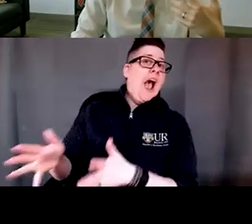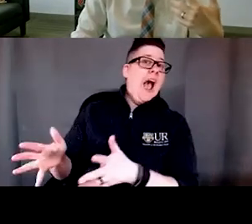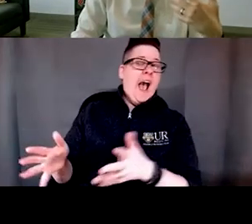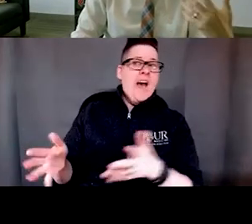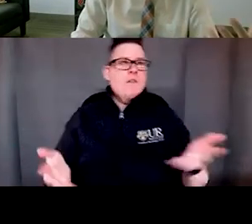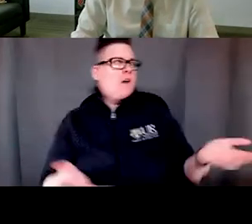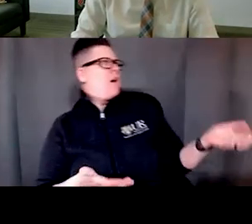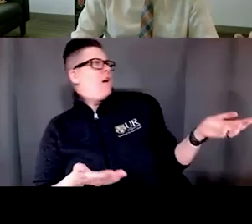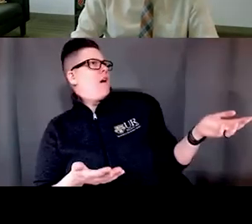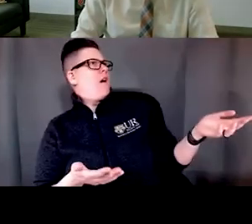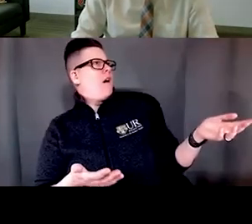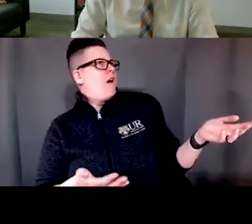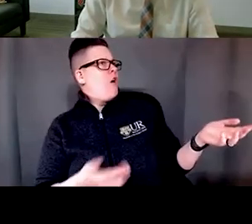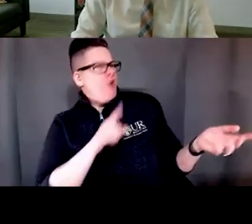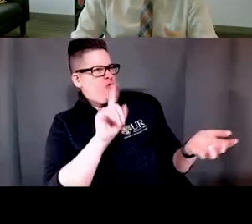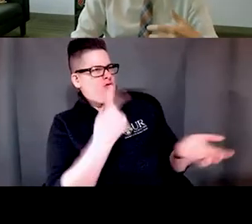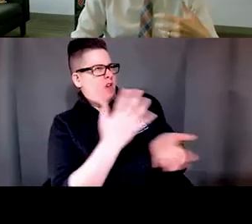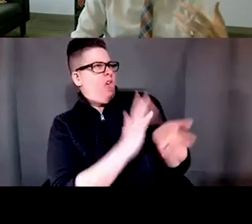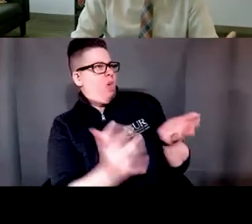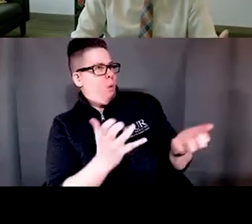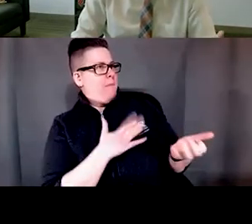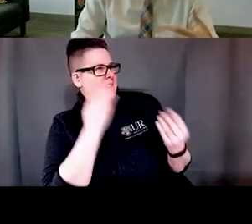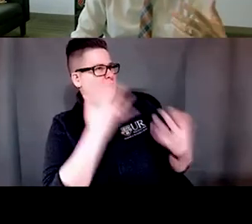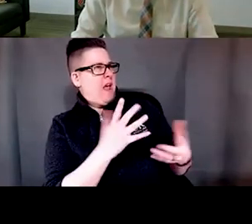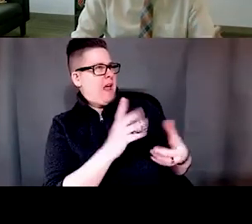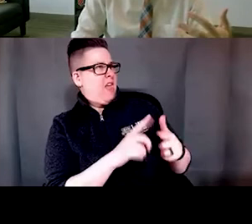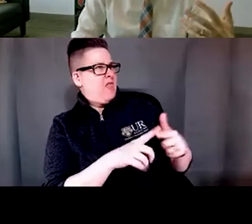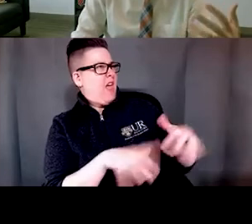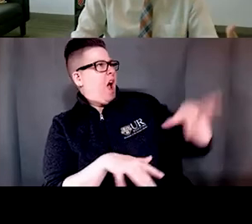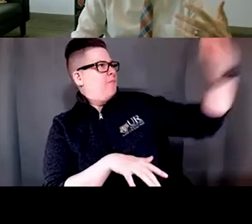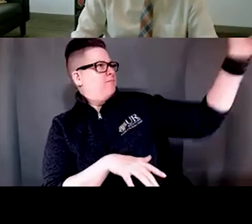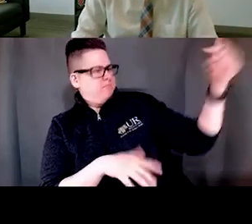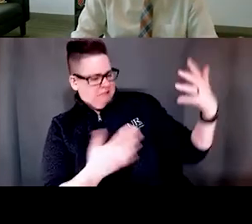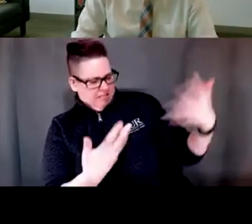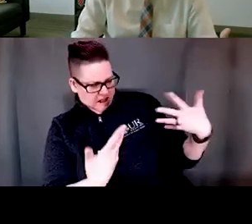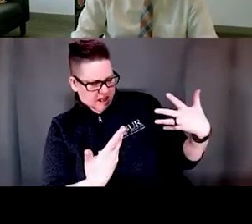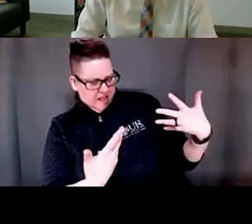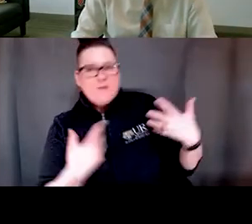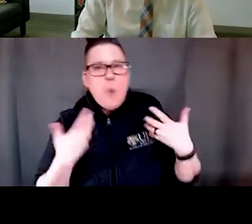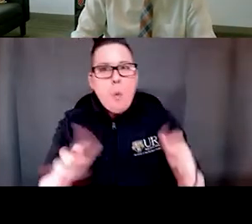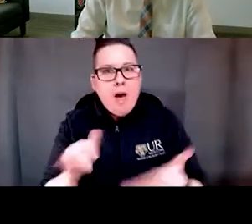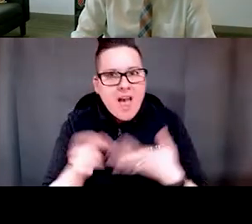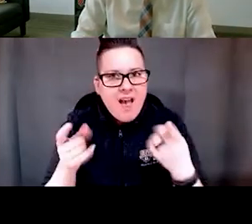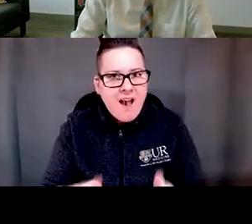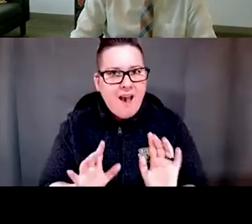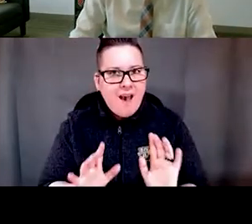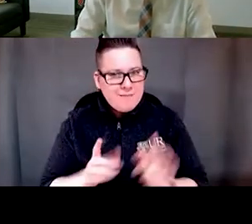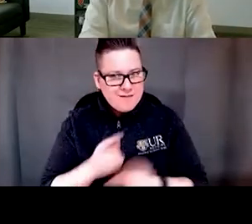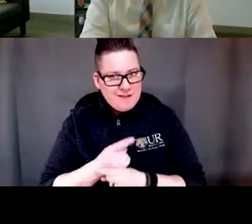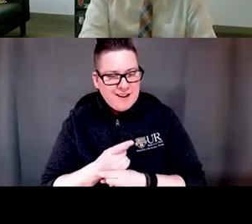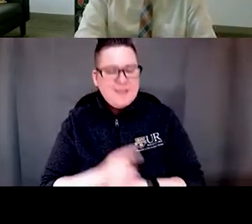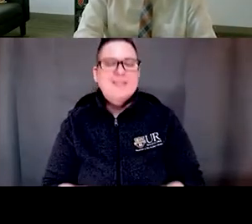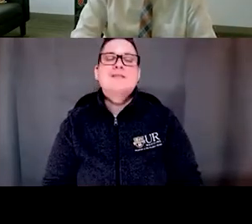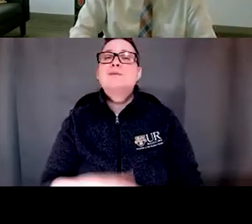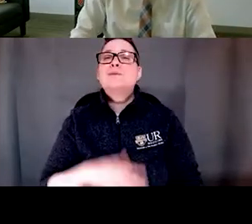like well they just took my information and left right that we didn't leave them so we don't want to leave them feeling like they left them high and thrive and